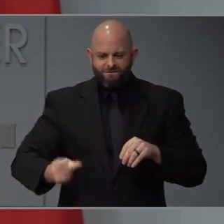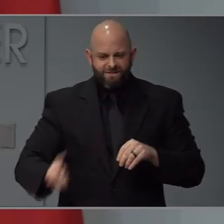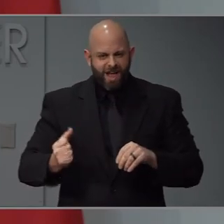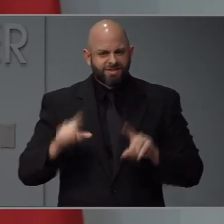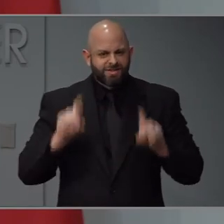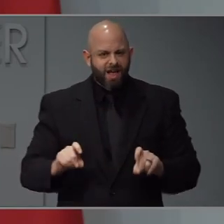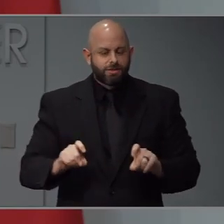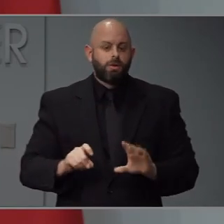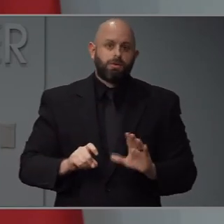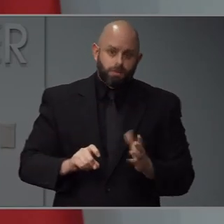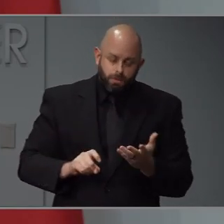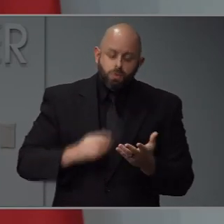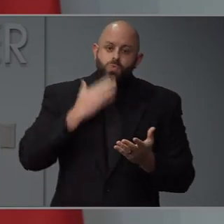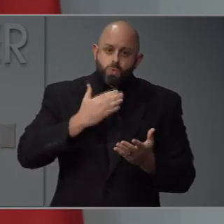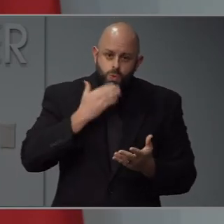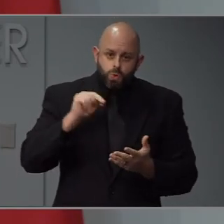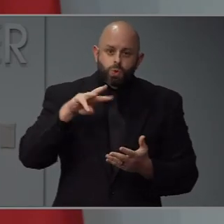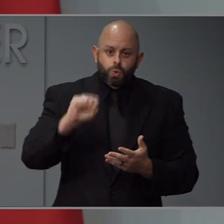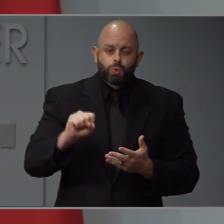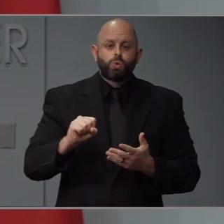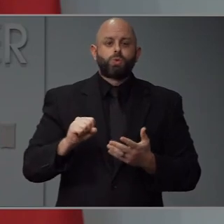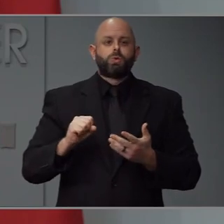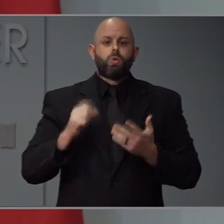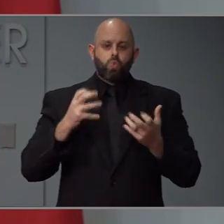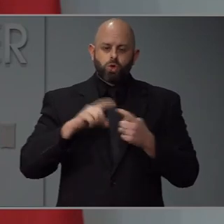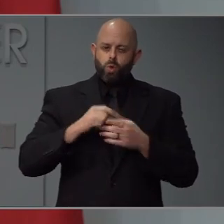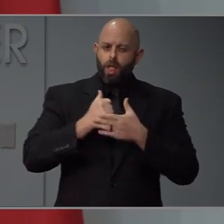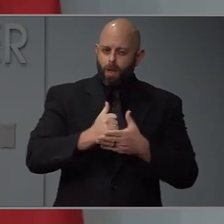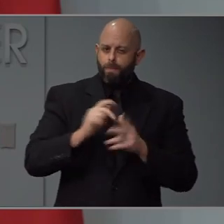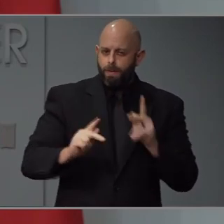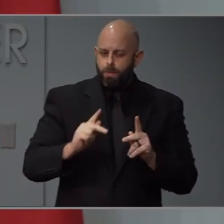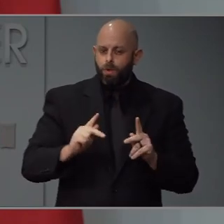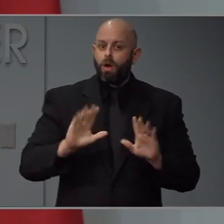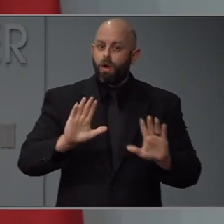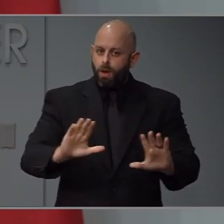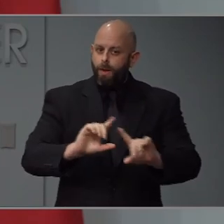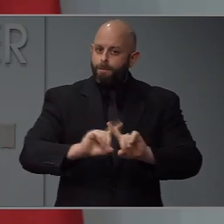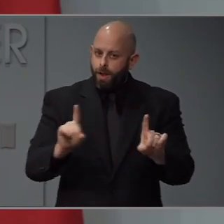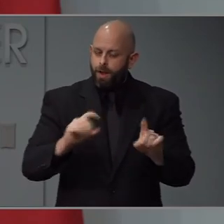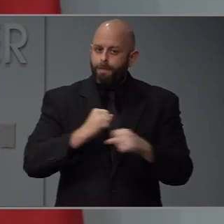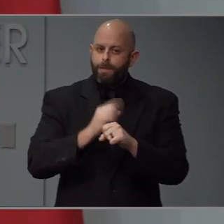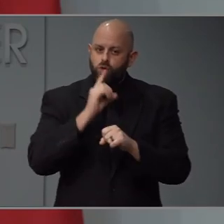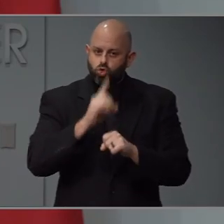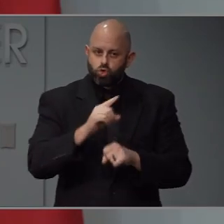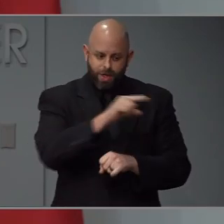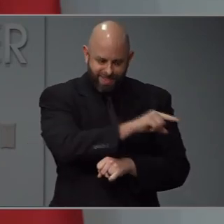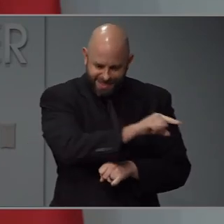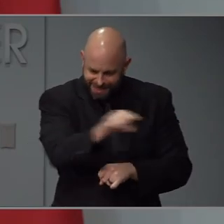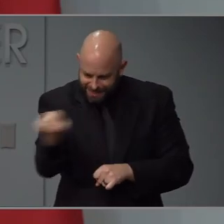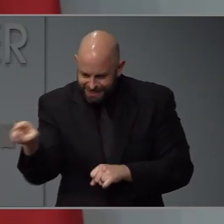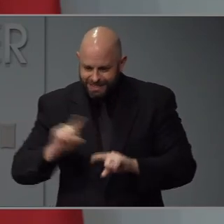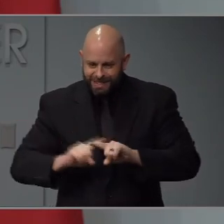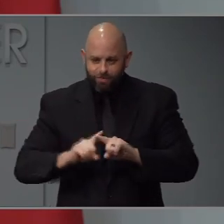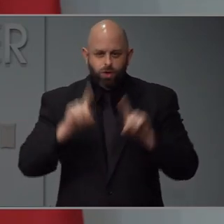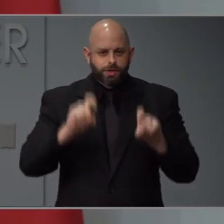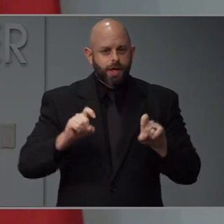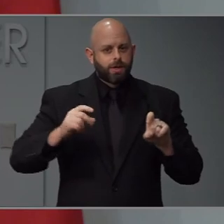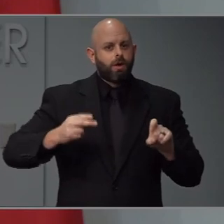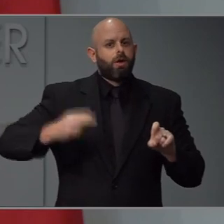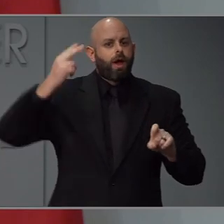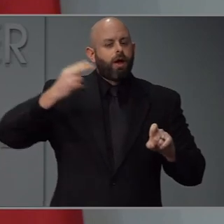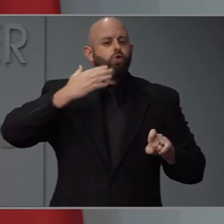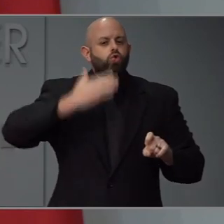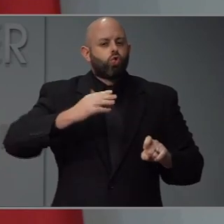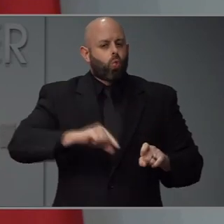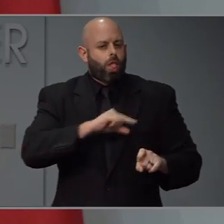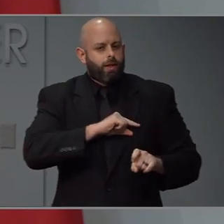think all of that is positive news in the right direction. We want to make sure these tests are though also high quality tests that can